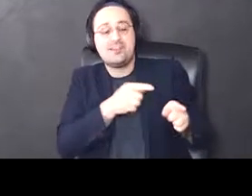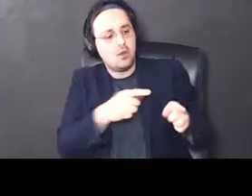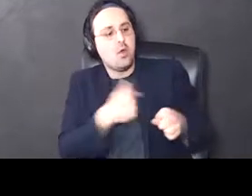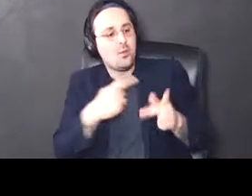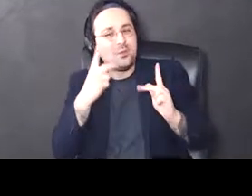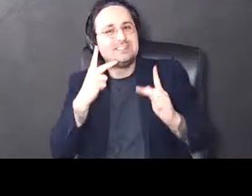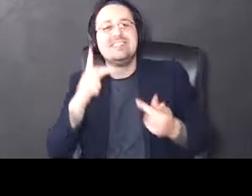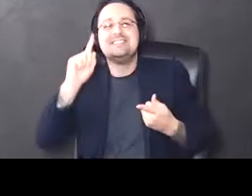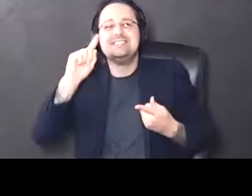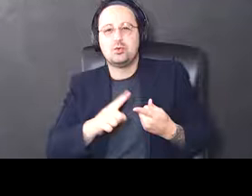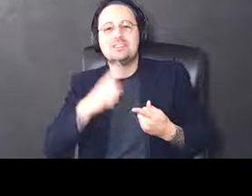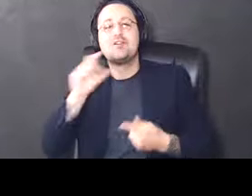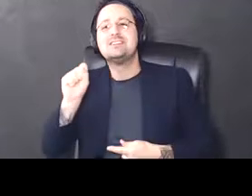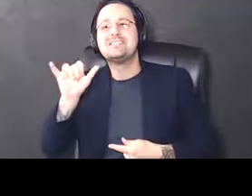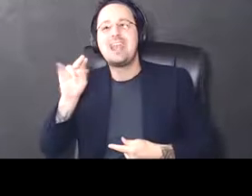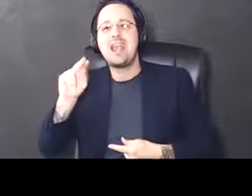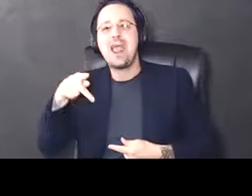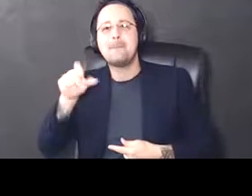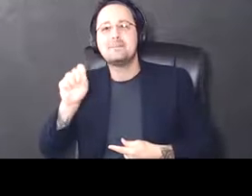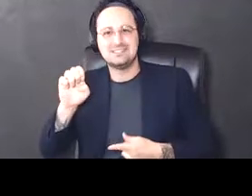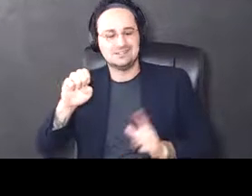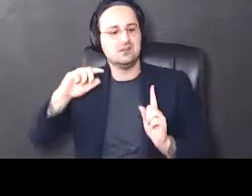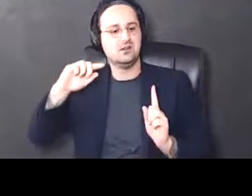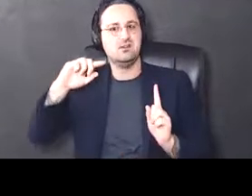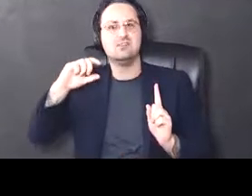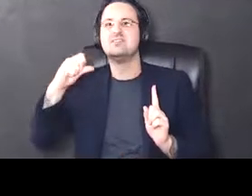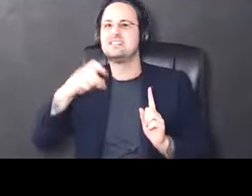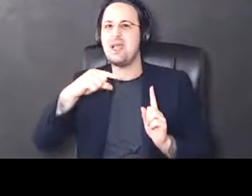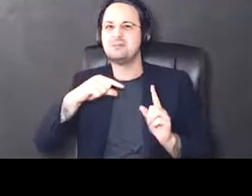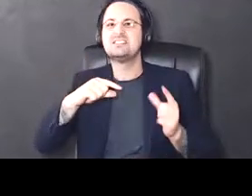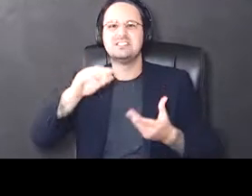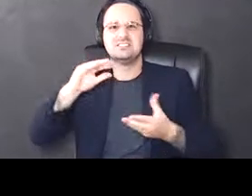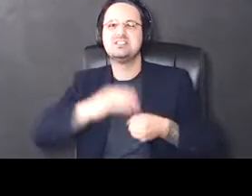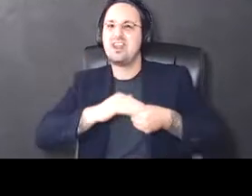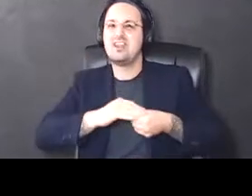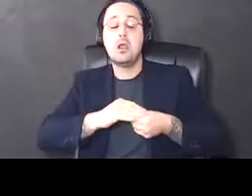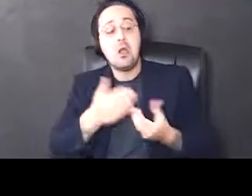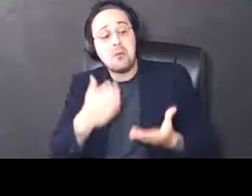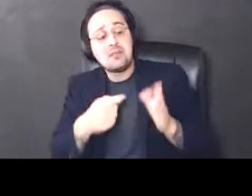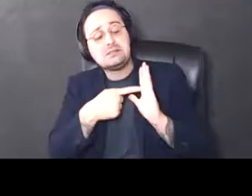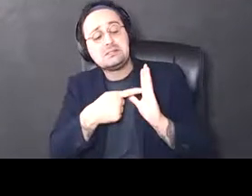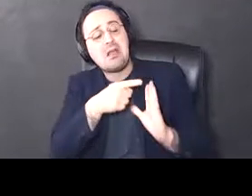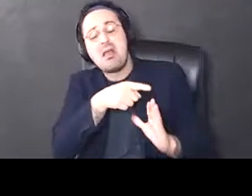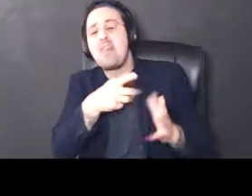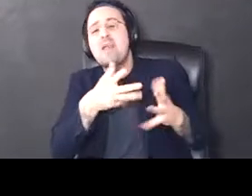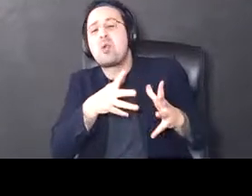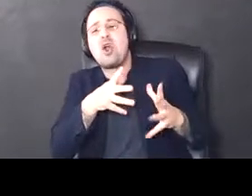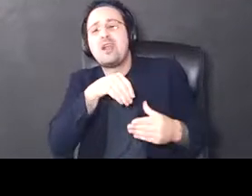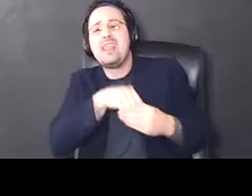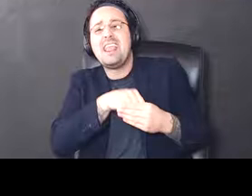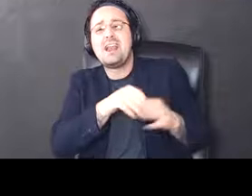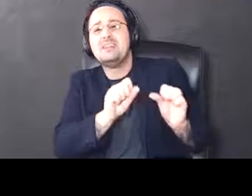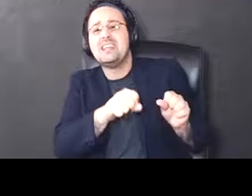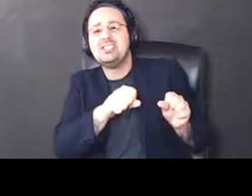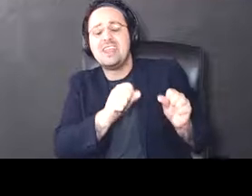decrease in the synaptic strength, which again indicates that maybe they were already in a potentiated state. And